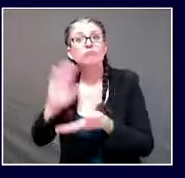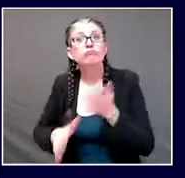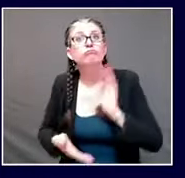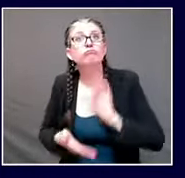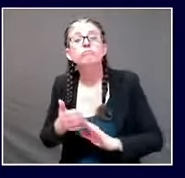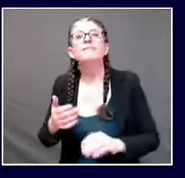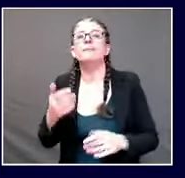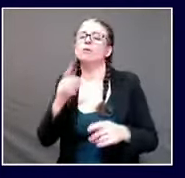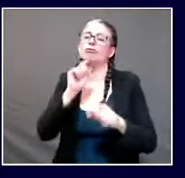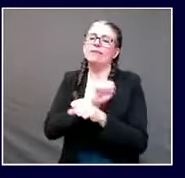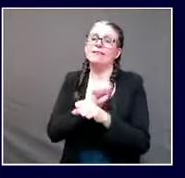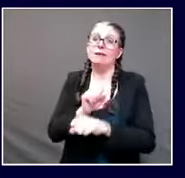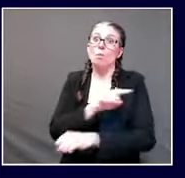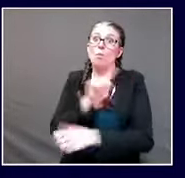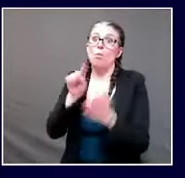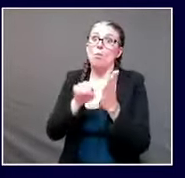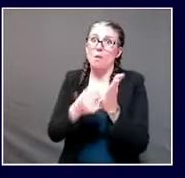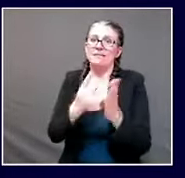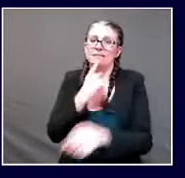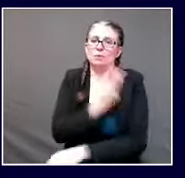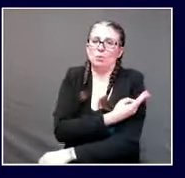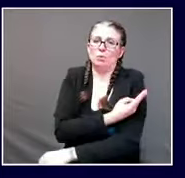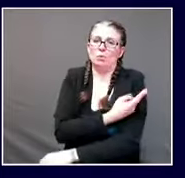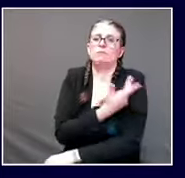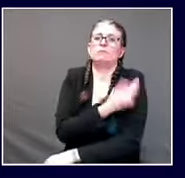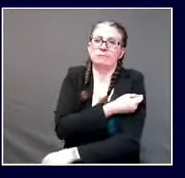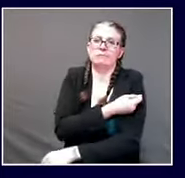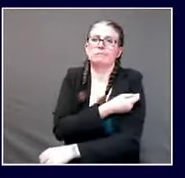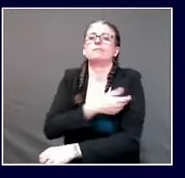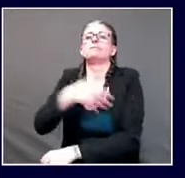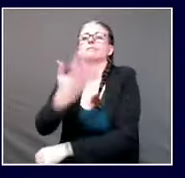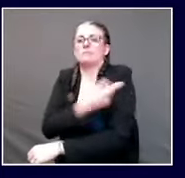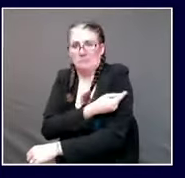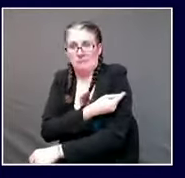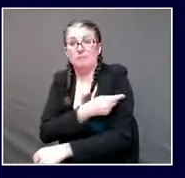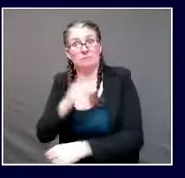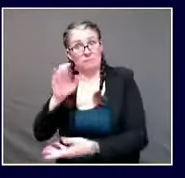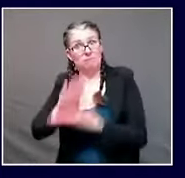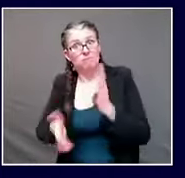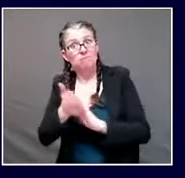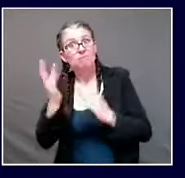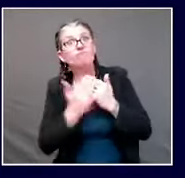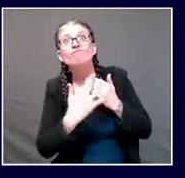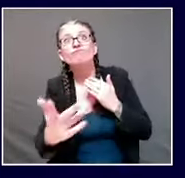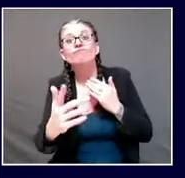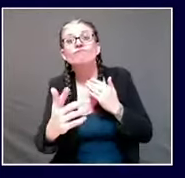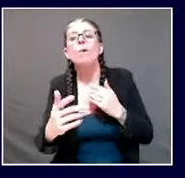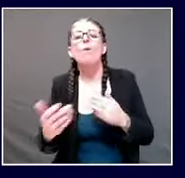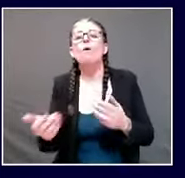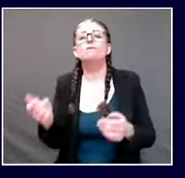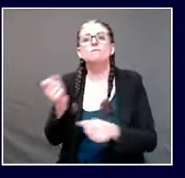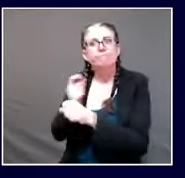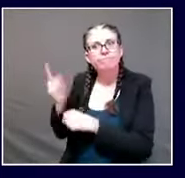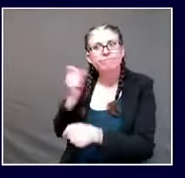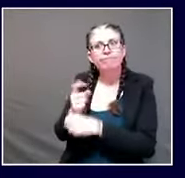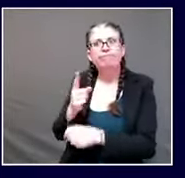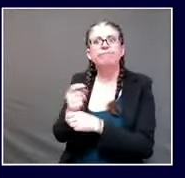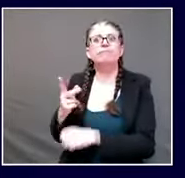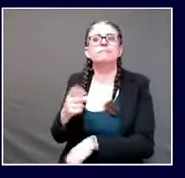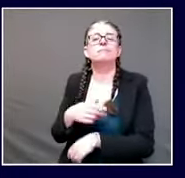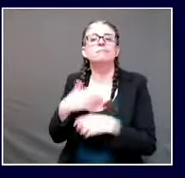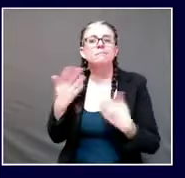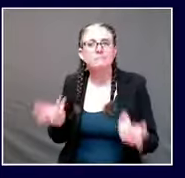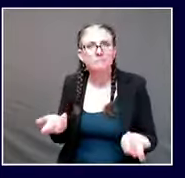may need to be an annual revaccination as is more common with the influenza virus i've heard different immunologists